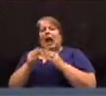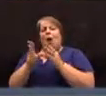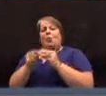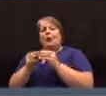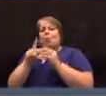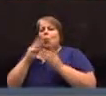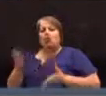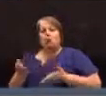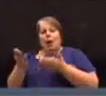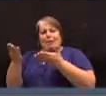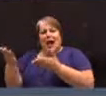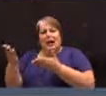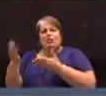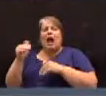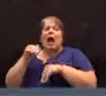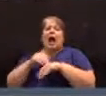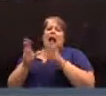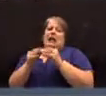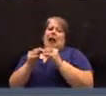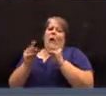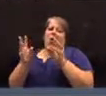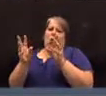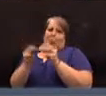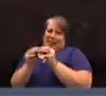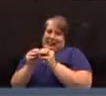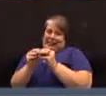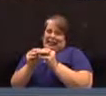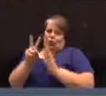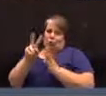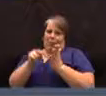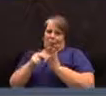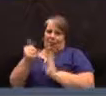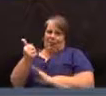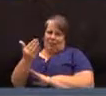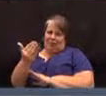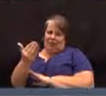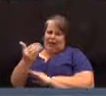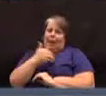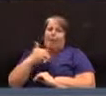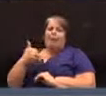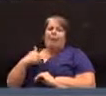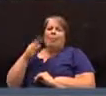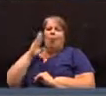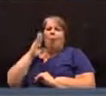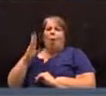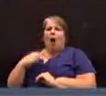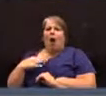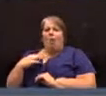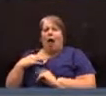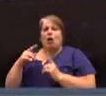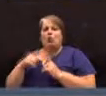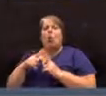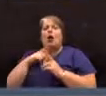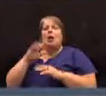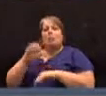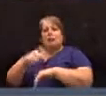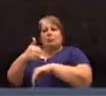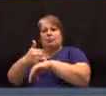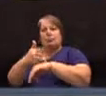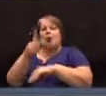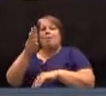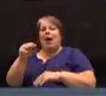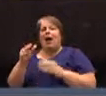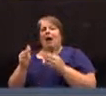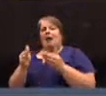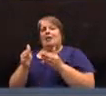recommendations at Town Meeting 2015. Members shall apply to and be appointed by the town moderator.